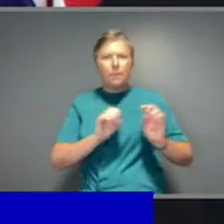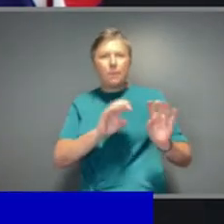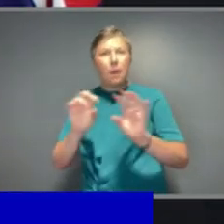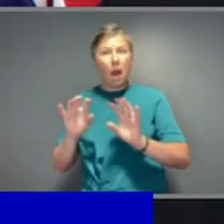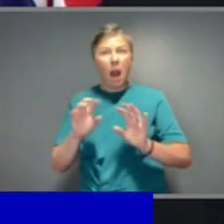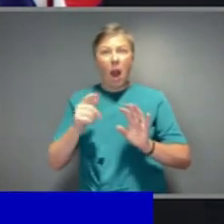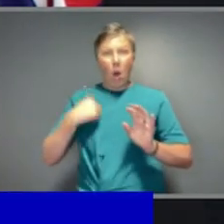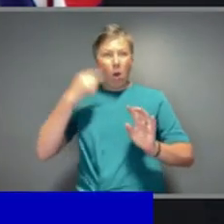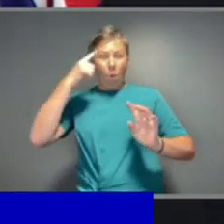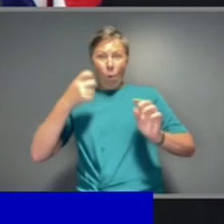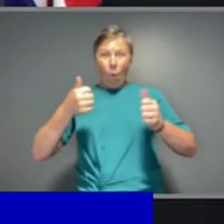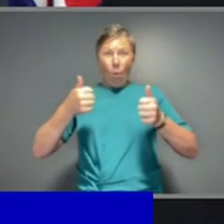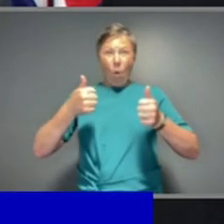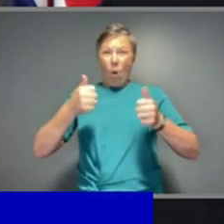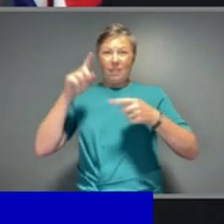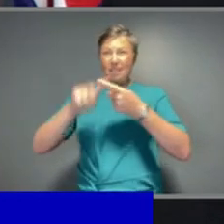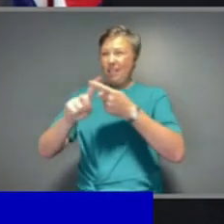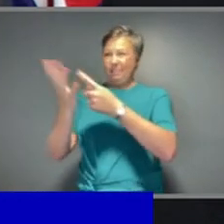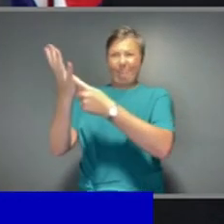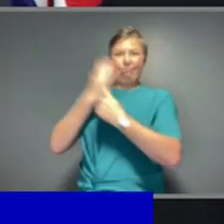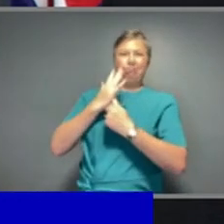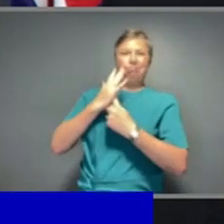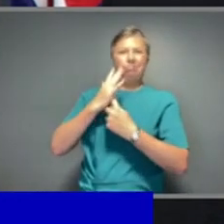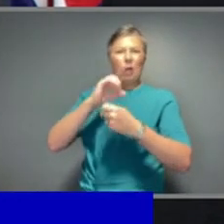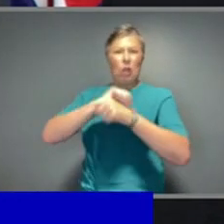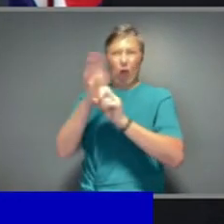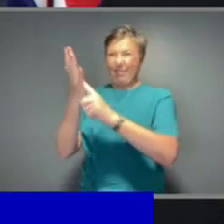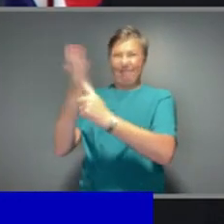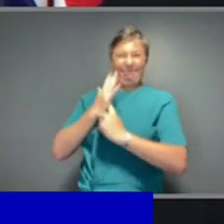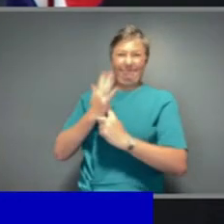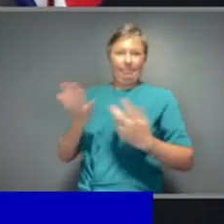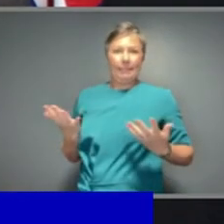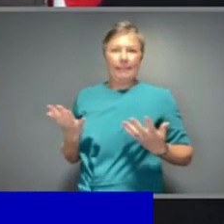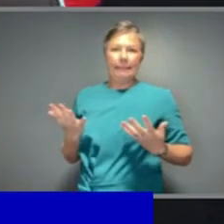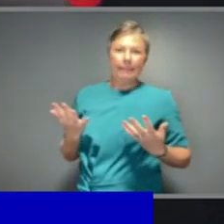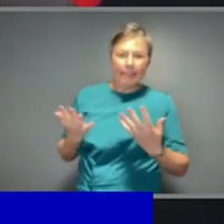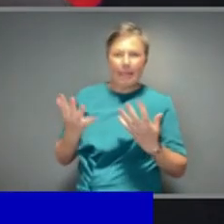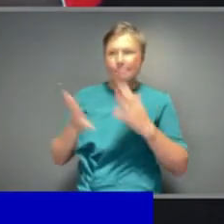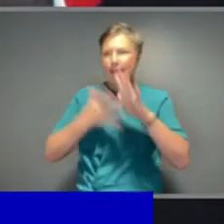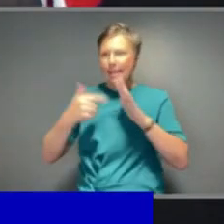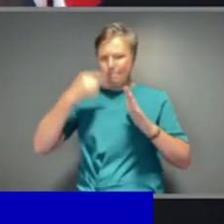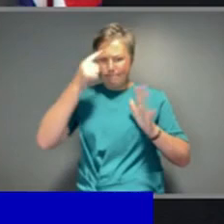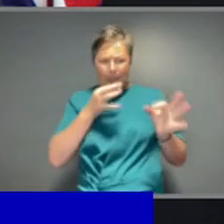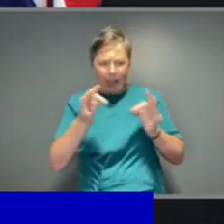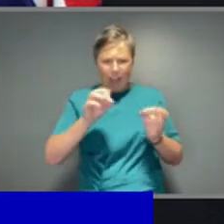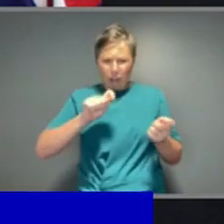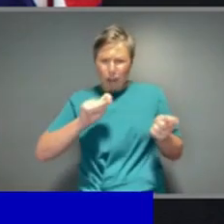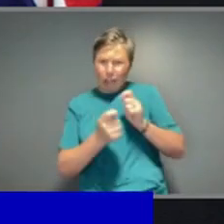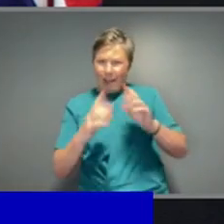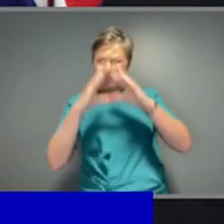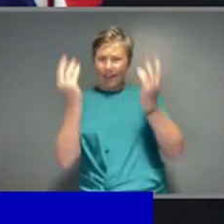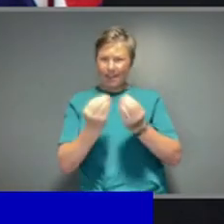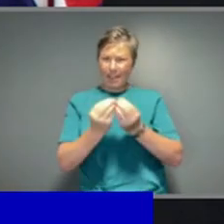the Delta strain. That is a clear learning, and that means we have had to adjust our response. And so